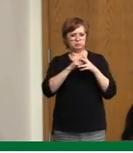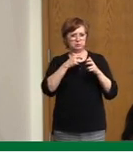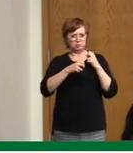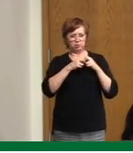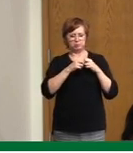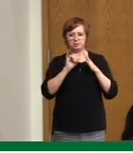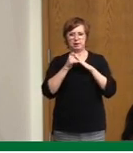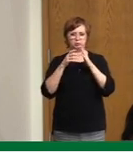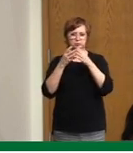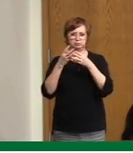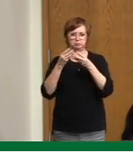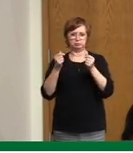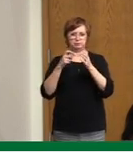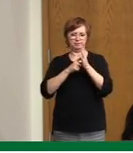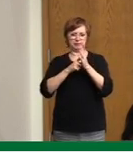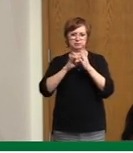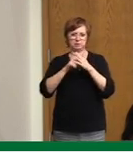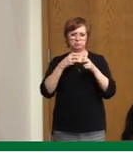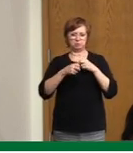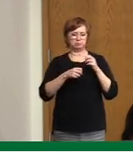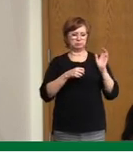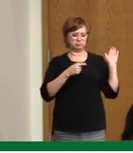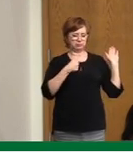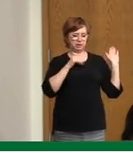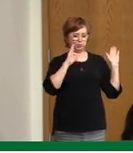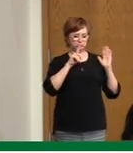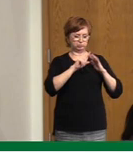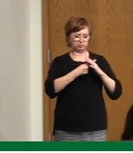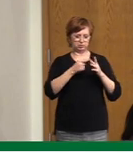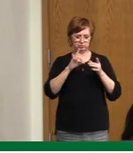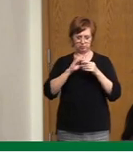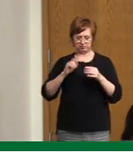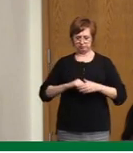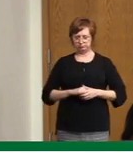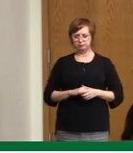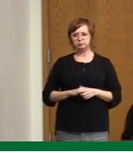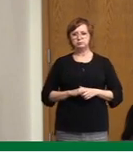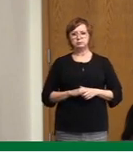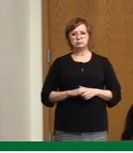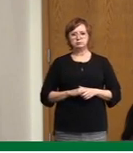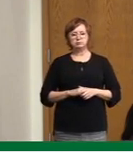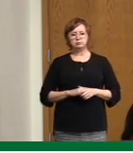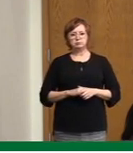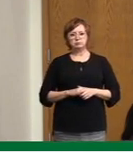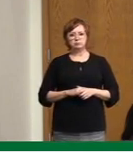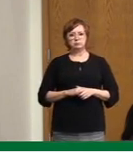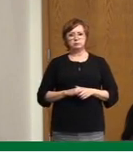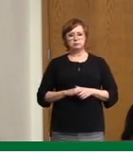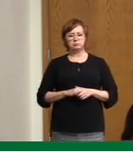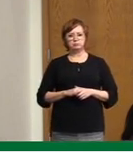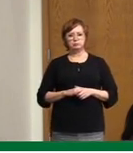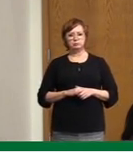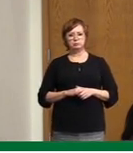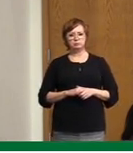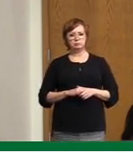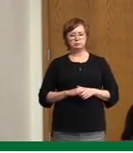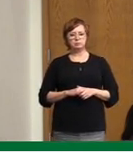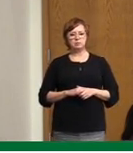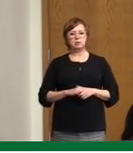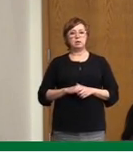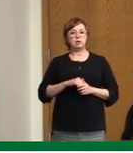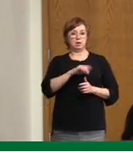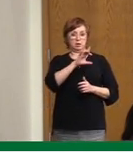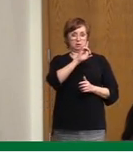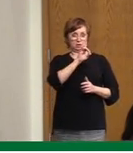I can start on that. The biggest impact that's going to have on the contact tracing, which Dr. Shahab just outlined that our contacts are going